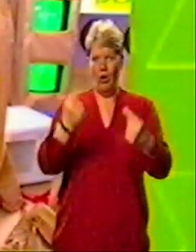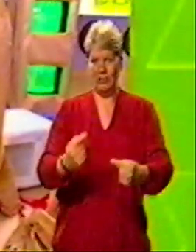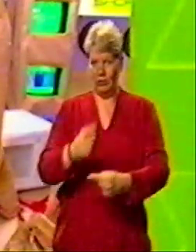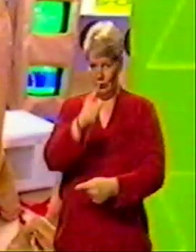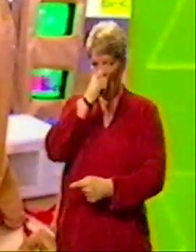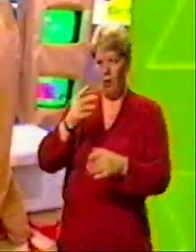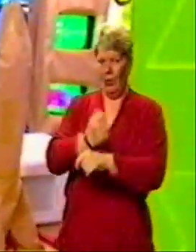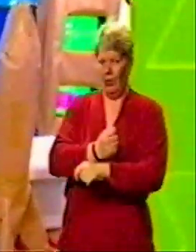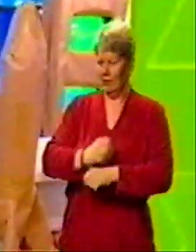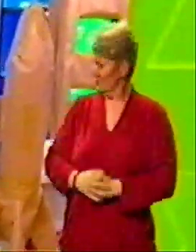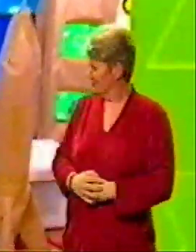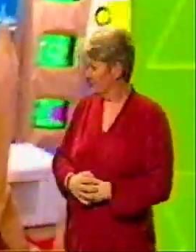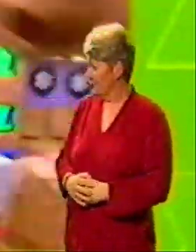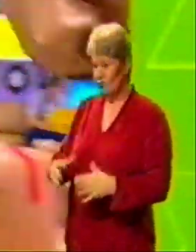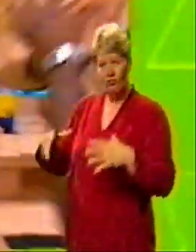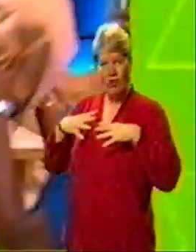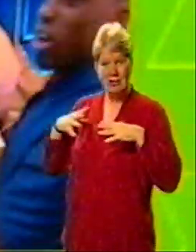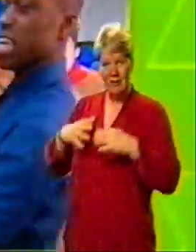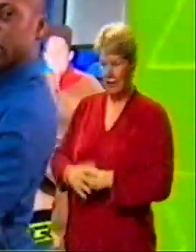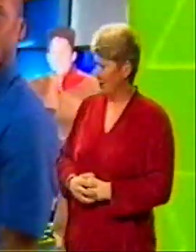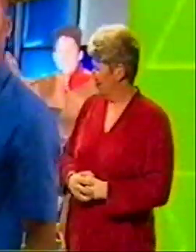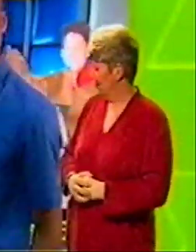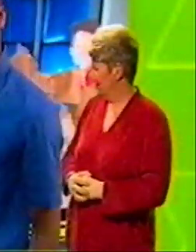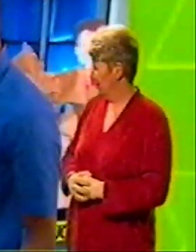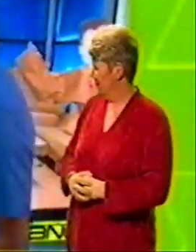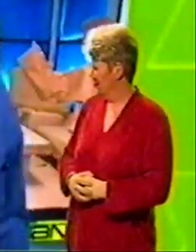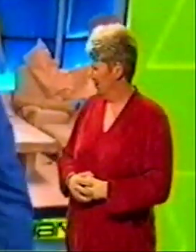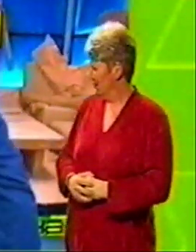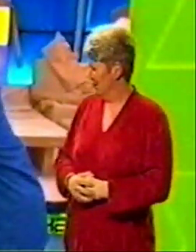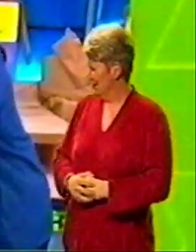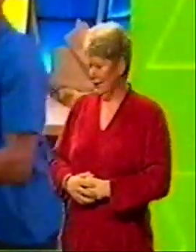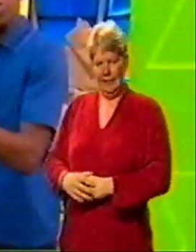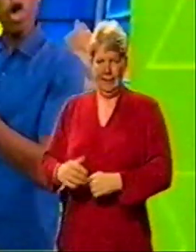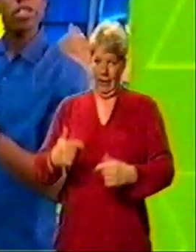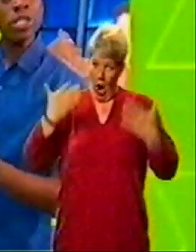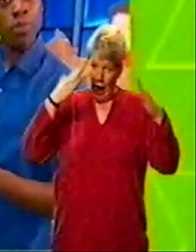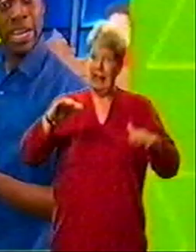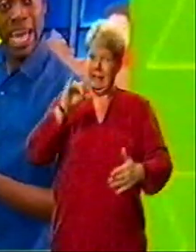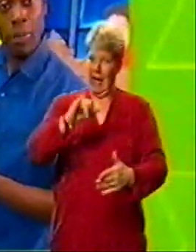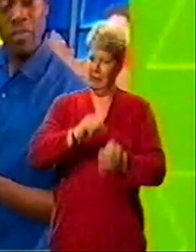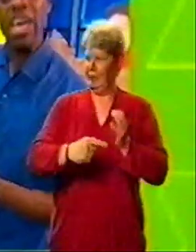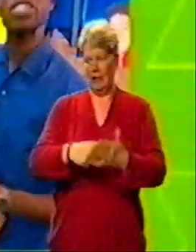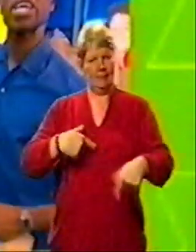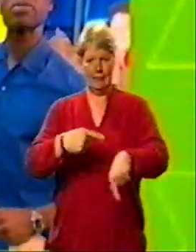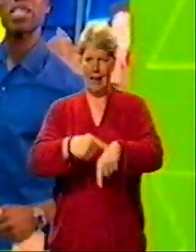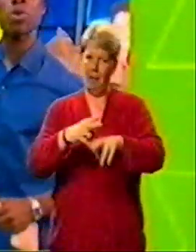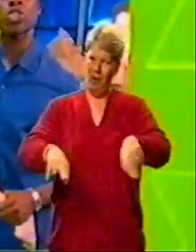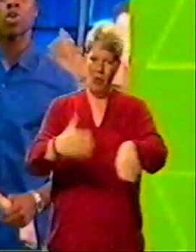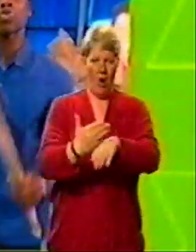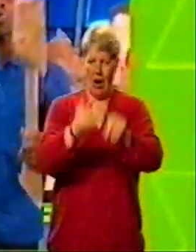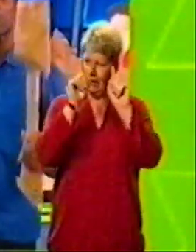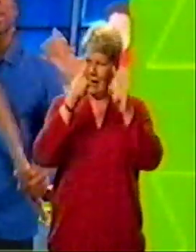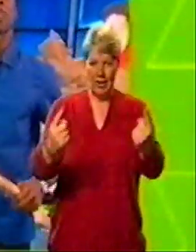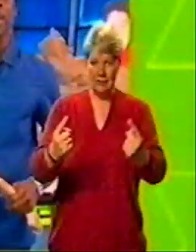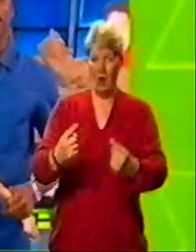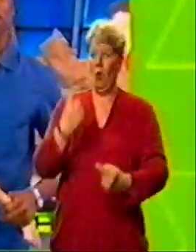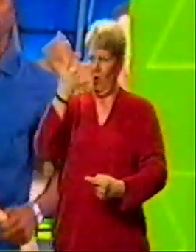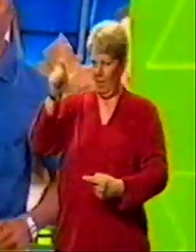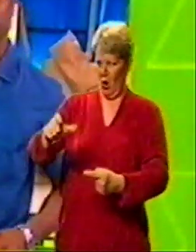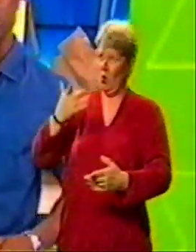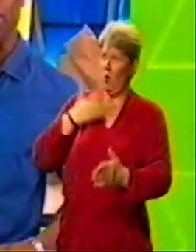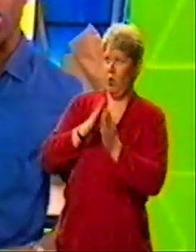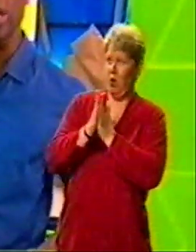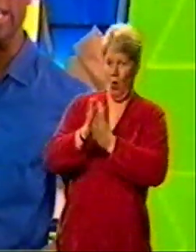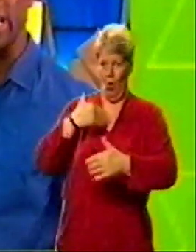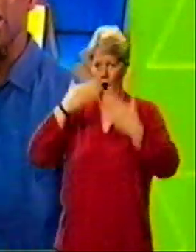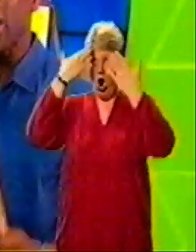Now, Otis, you ready for your summer holiday? No, I'm ready. He just can't get the time off work. Not as ready, however, as James Nicholson, who's already thinking